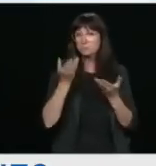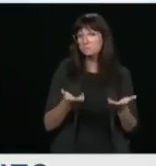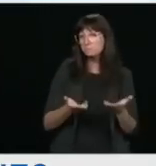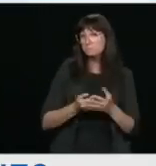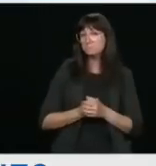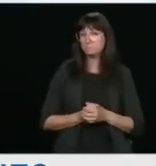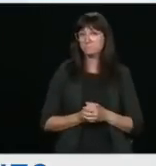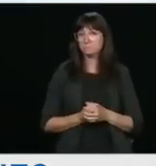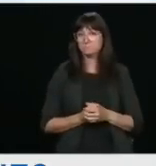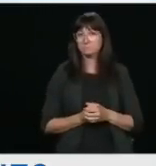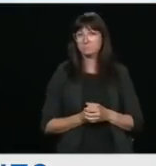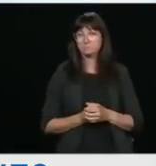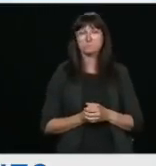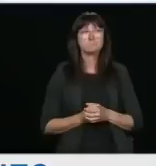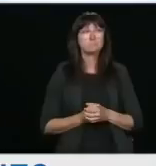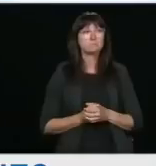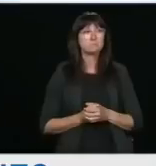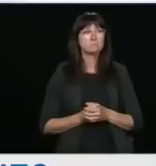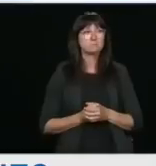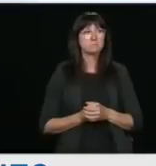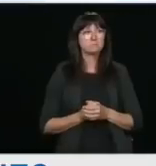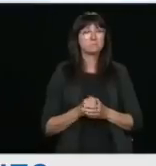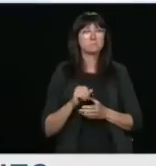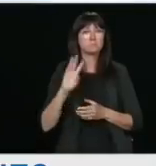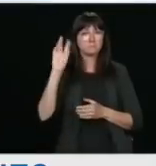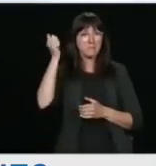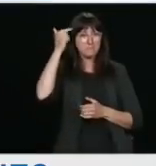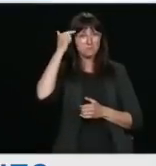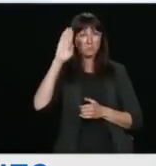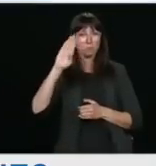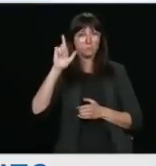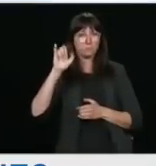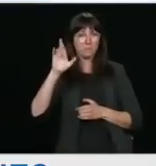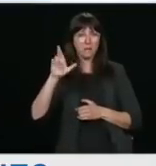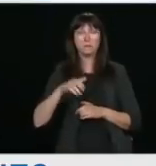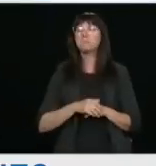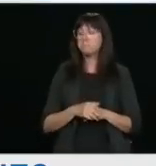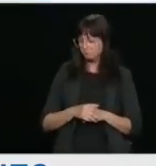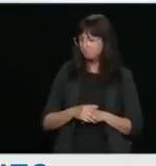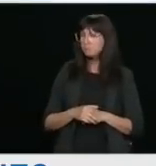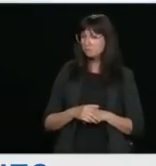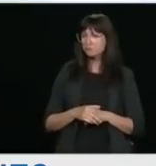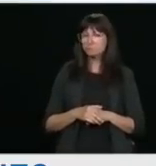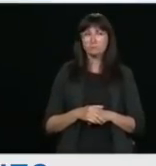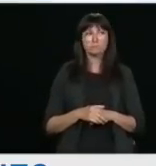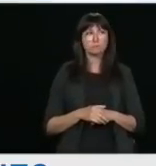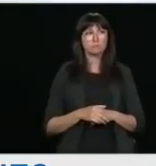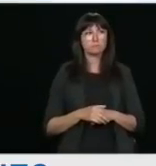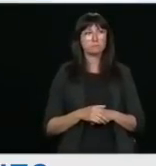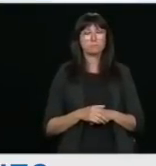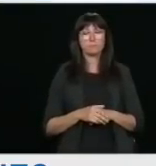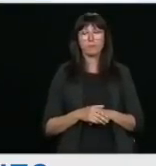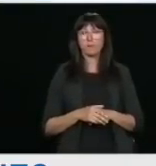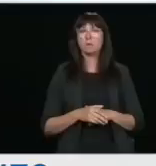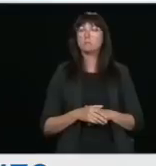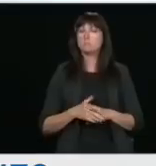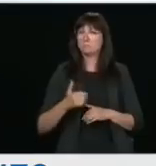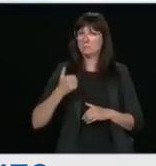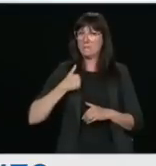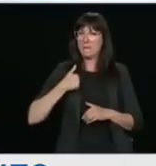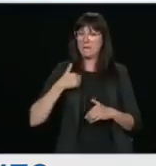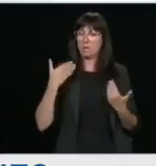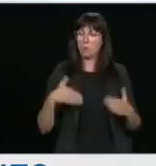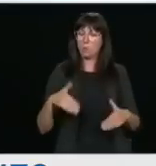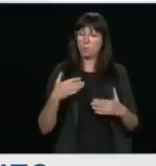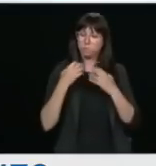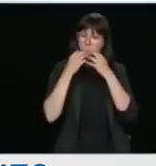Yeah, if I may, let me begin, Mackenzie. Canada takes very seriously the security of